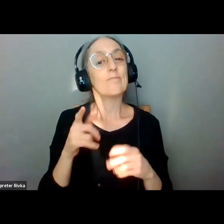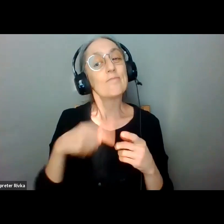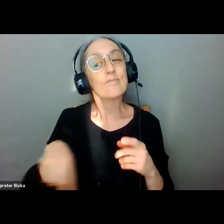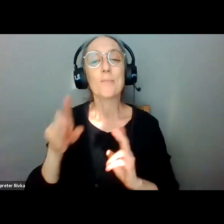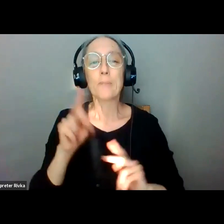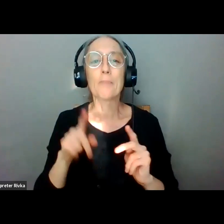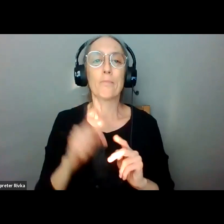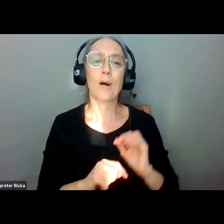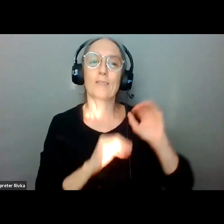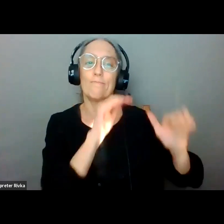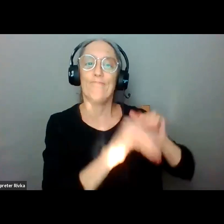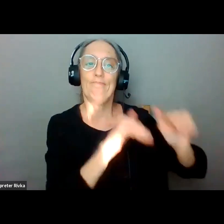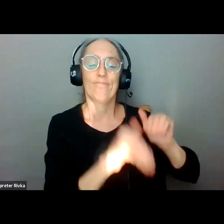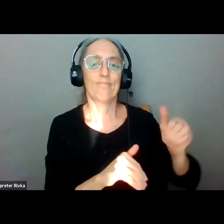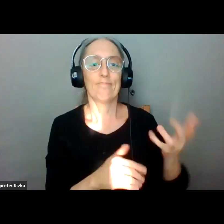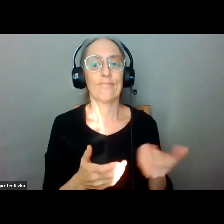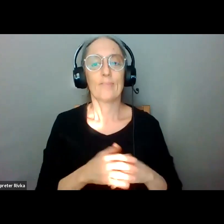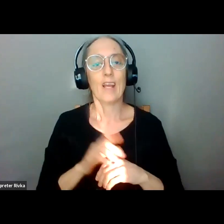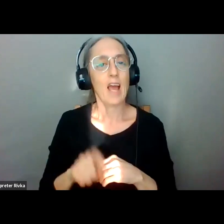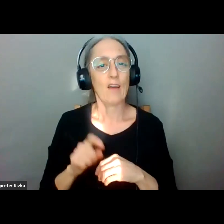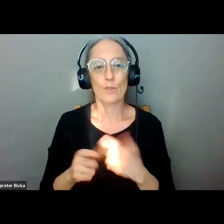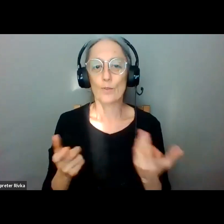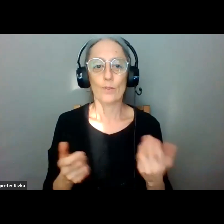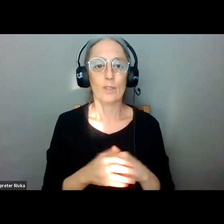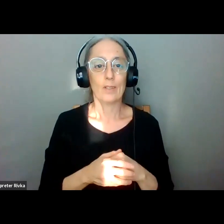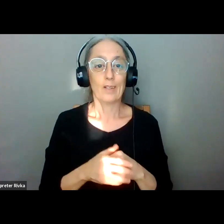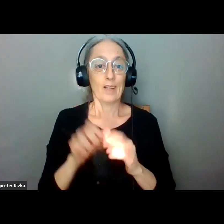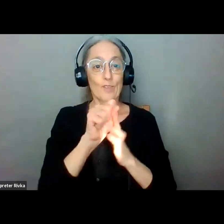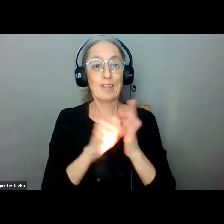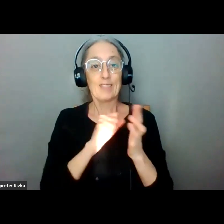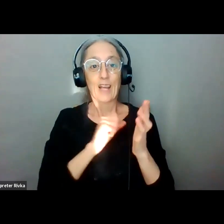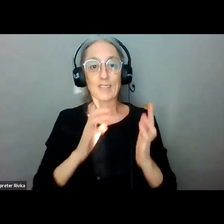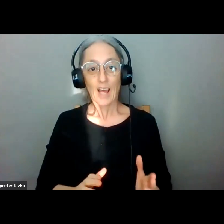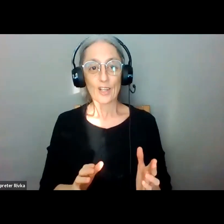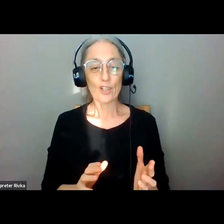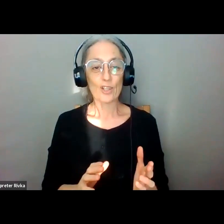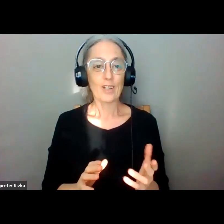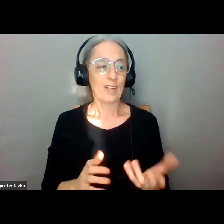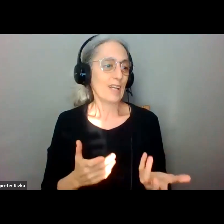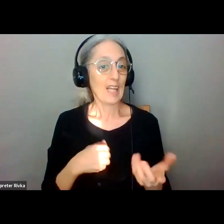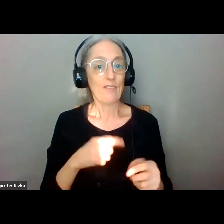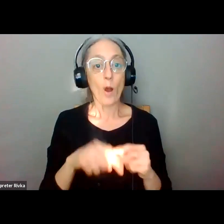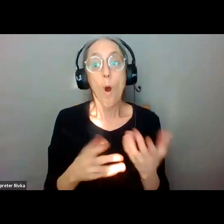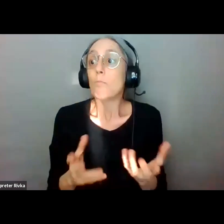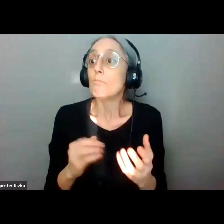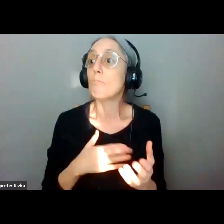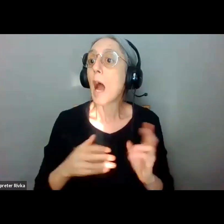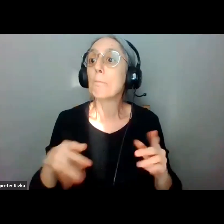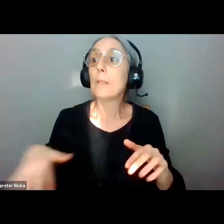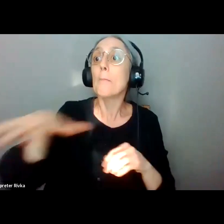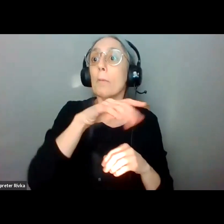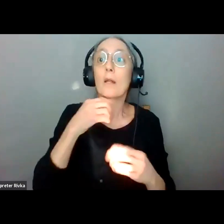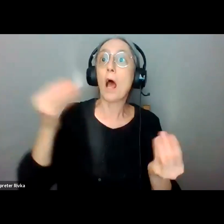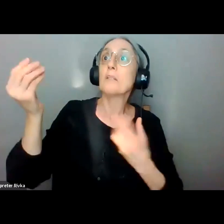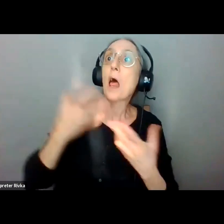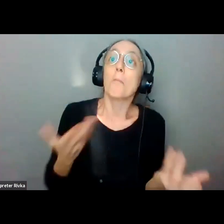we cannot have a state senator tell us well i'm not hearing this from my constituents and i've been trust me i've heard that from